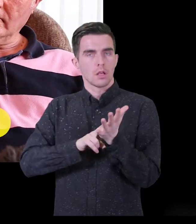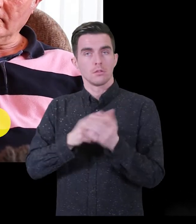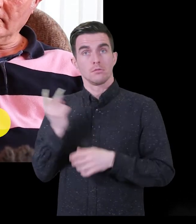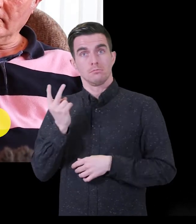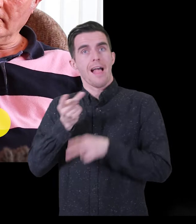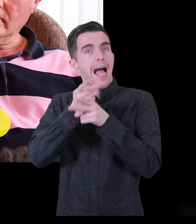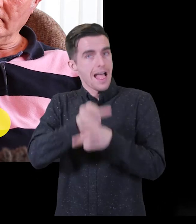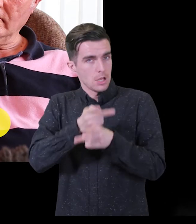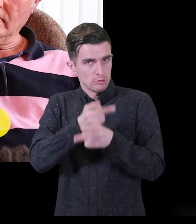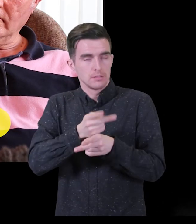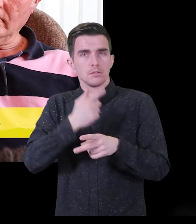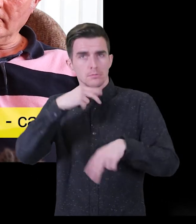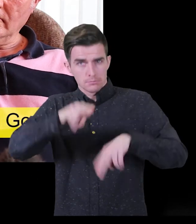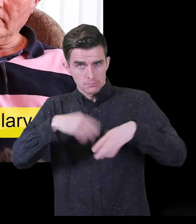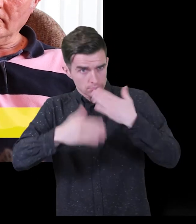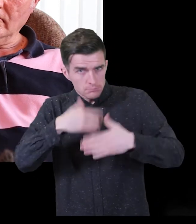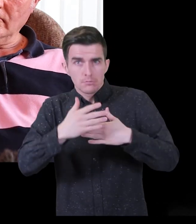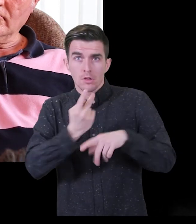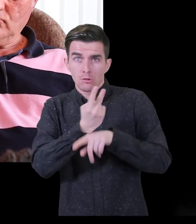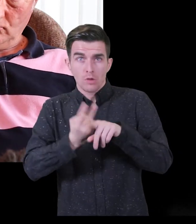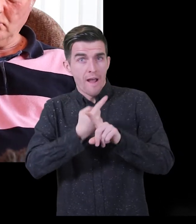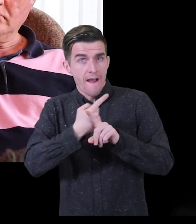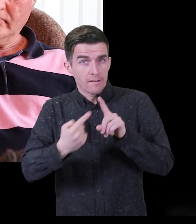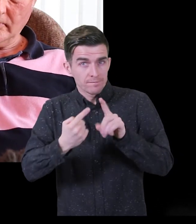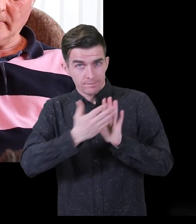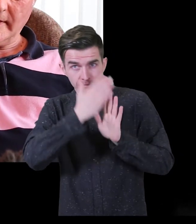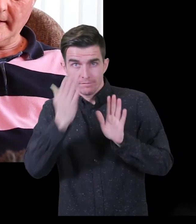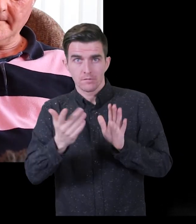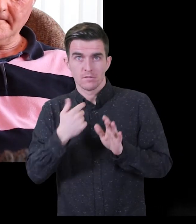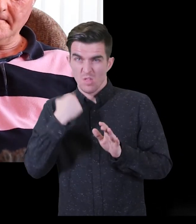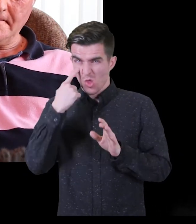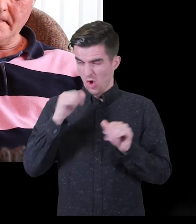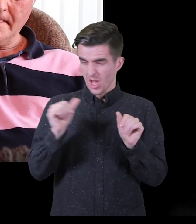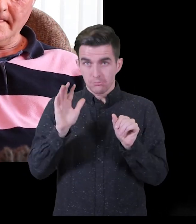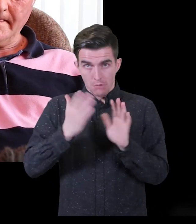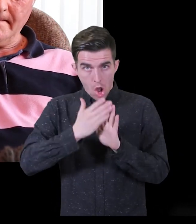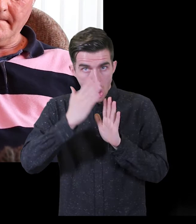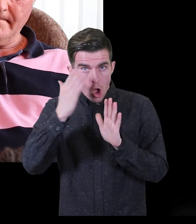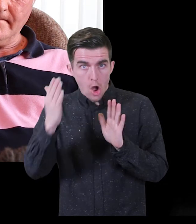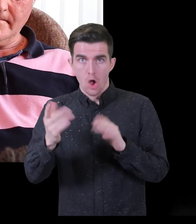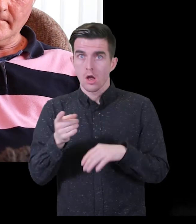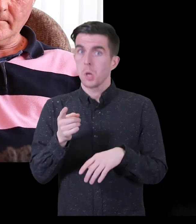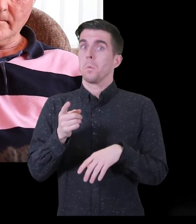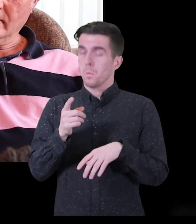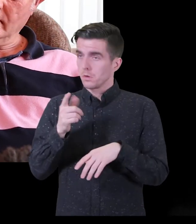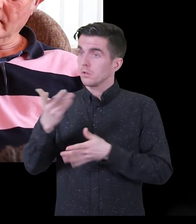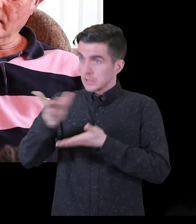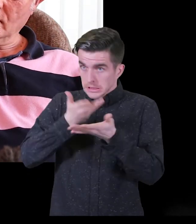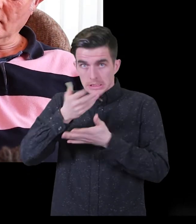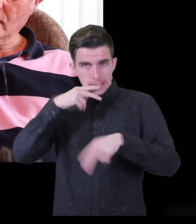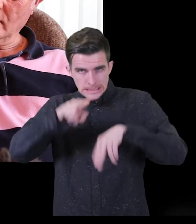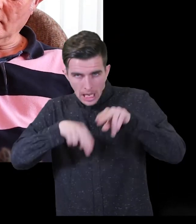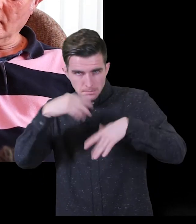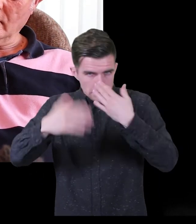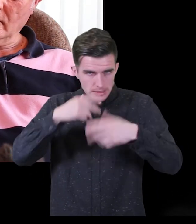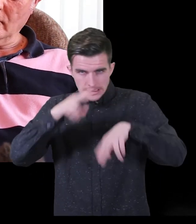took about two, two and a half hours. It was quite, it was a much longer than what I expected. And I would have